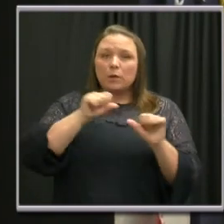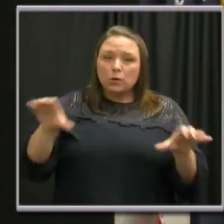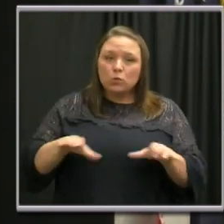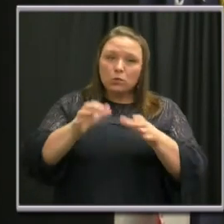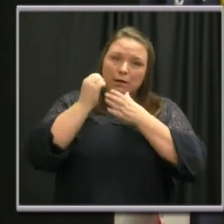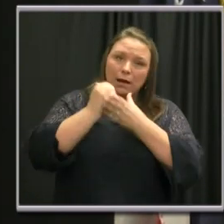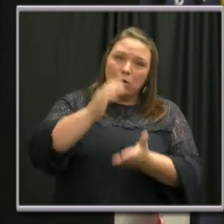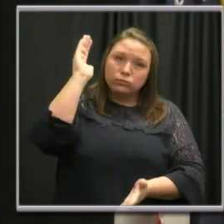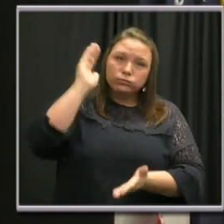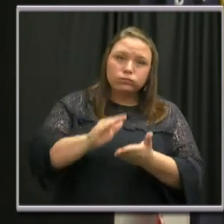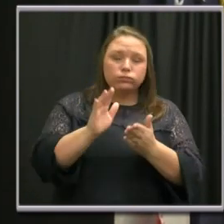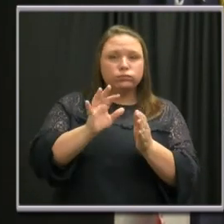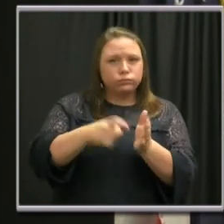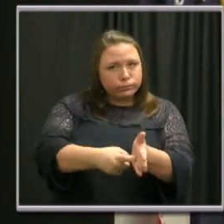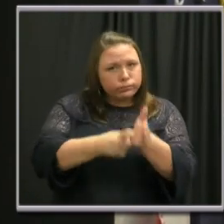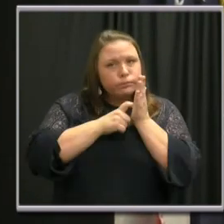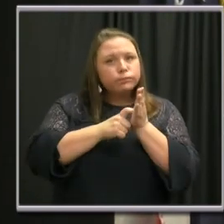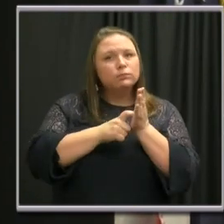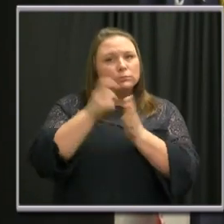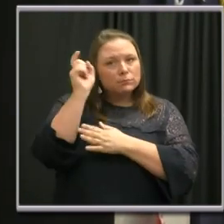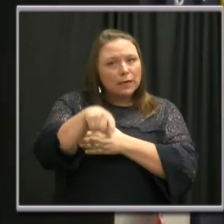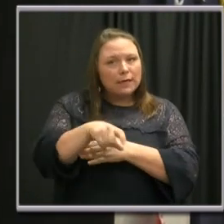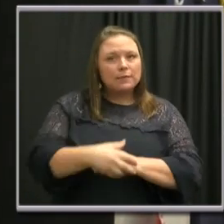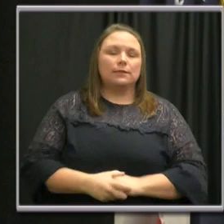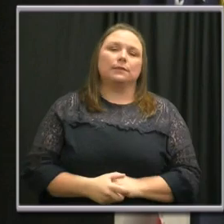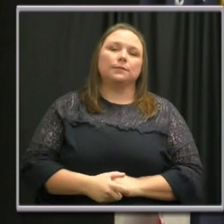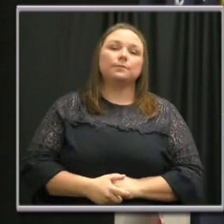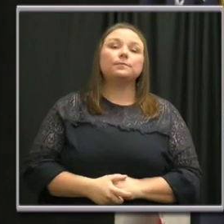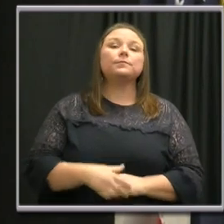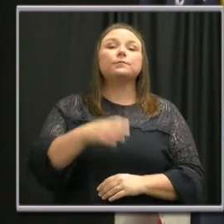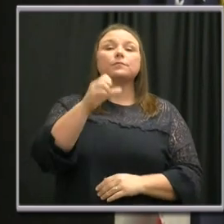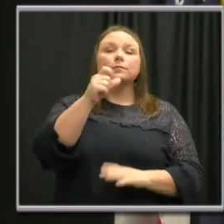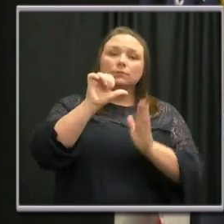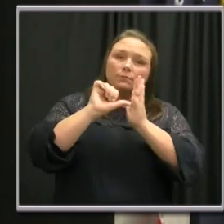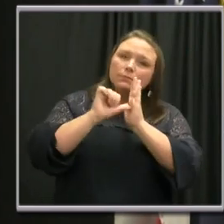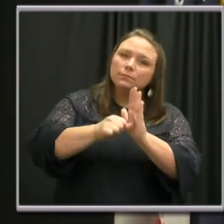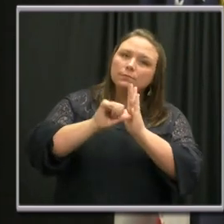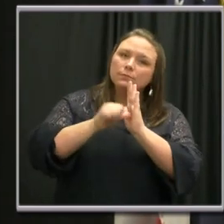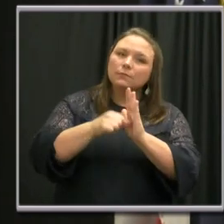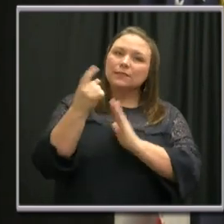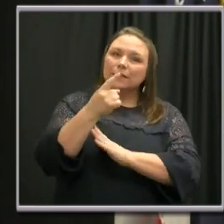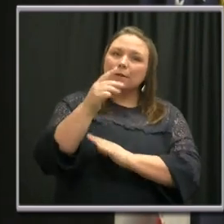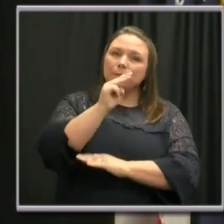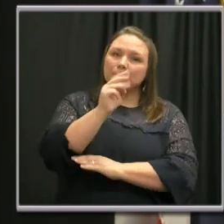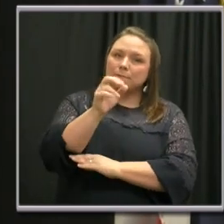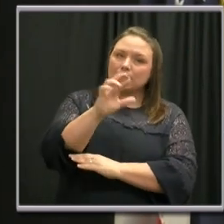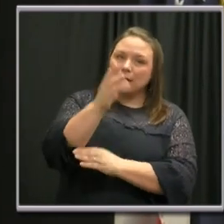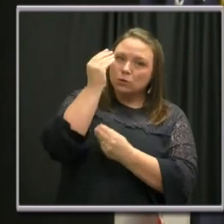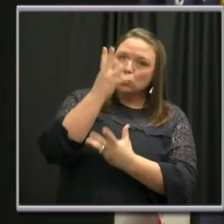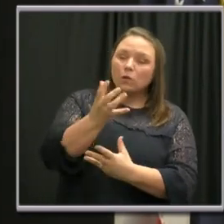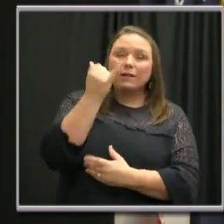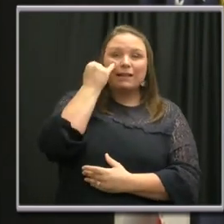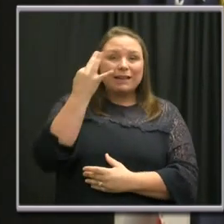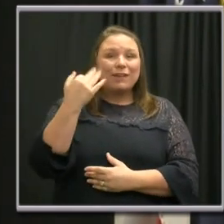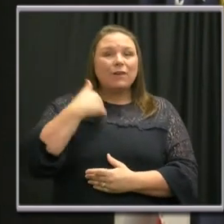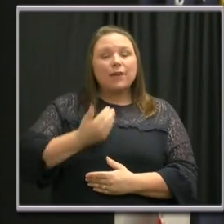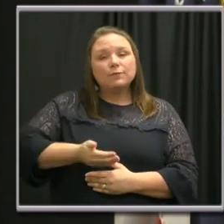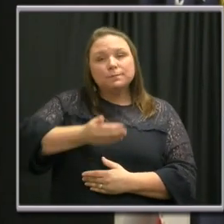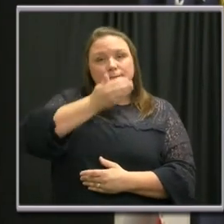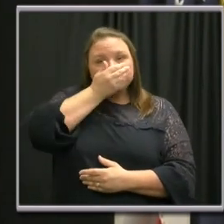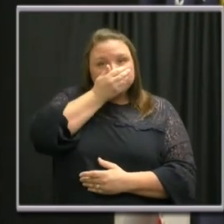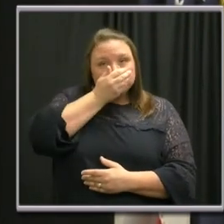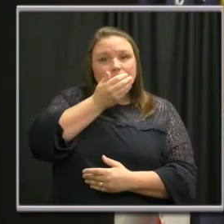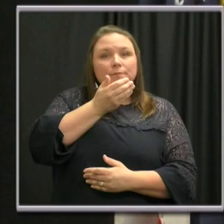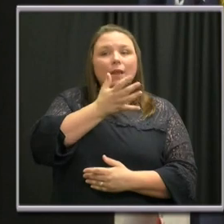is required of us. So, I want to emphasize something the mayor told you, that if you wear a face covering,